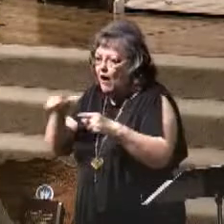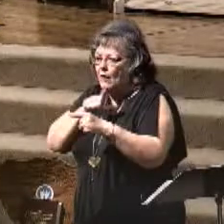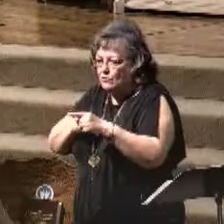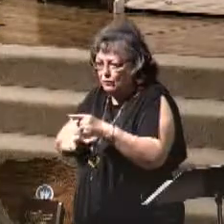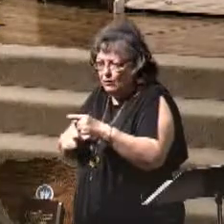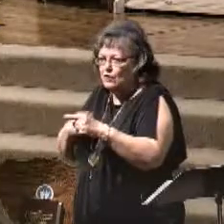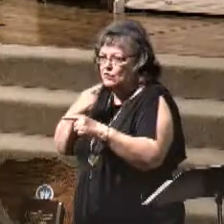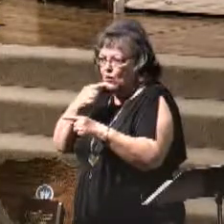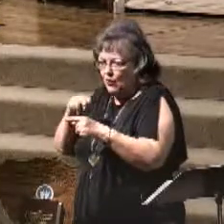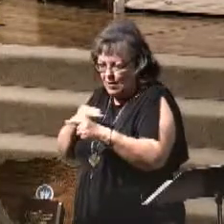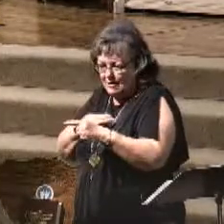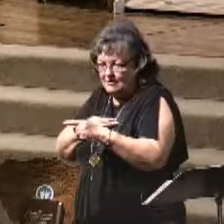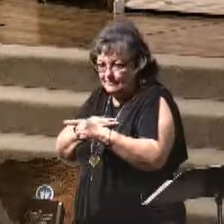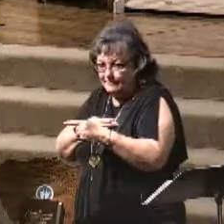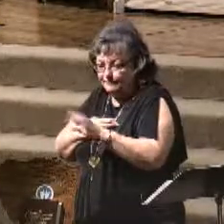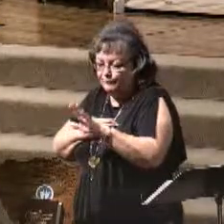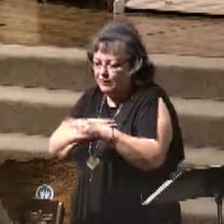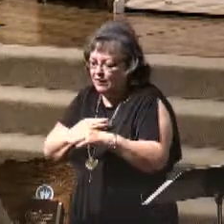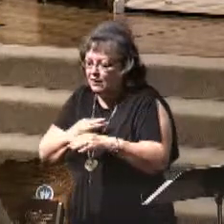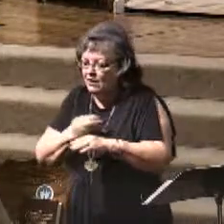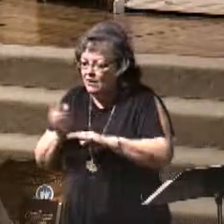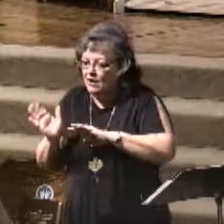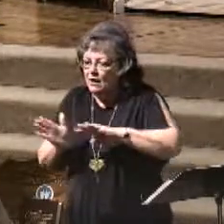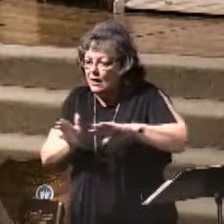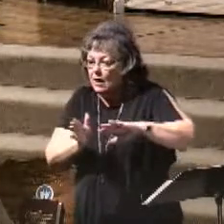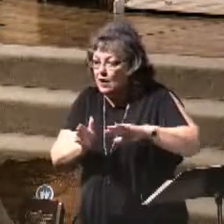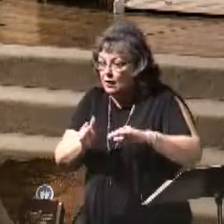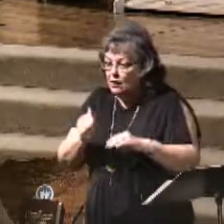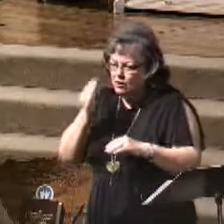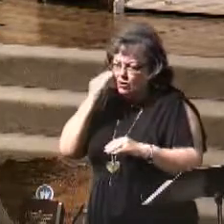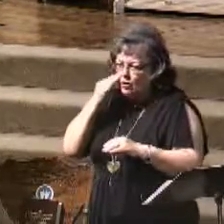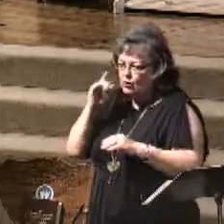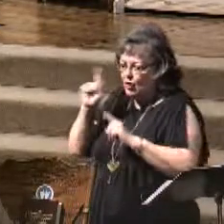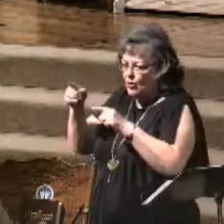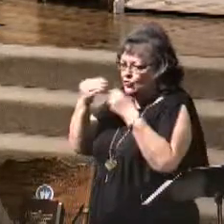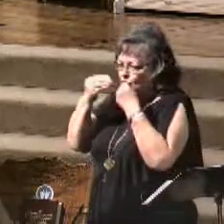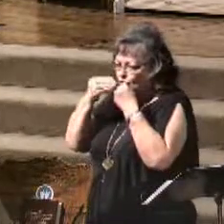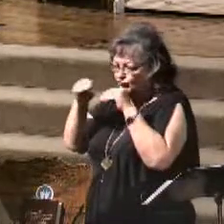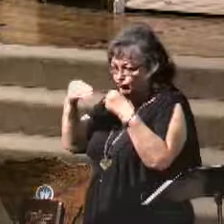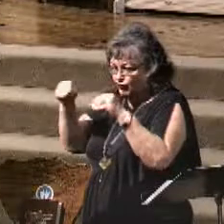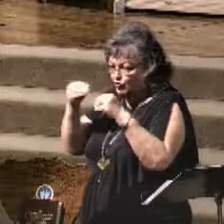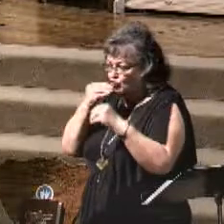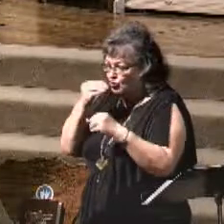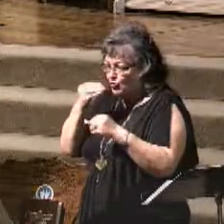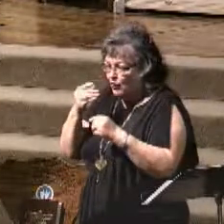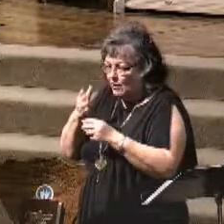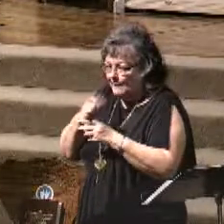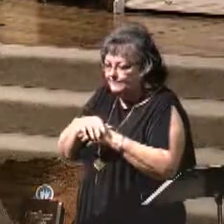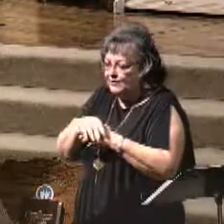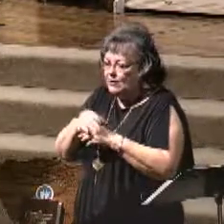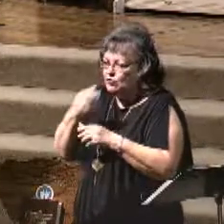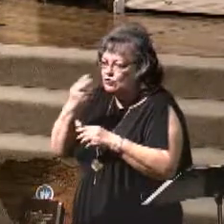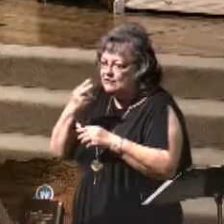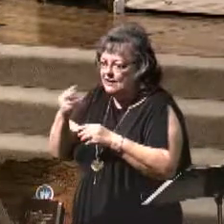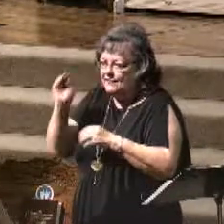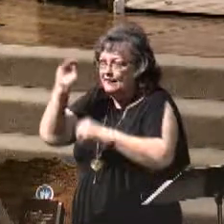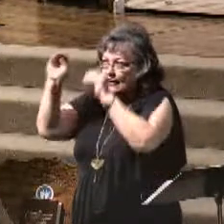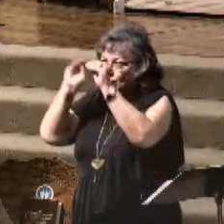you ever seen the decorations for Christmas going up? You ever seen that?